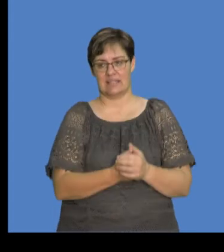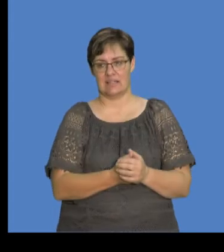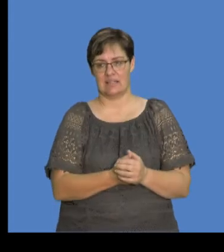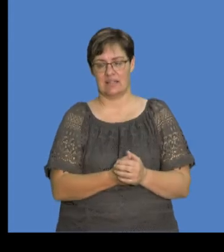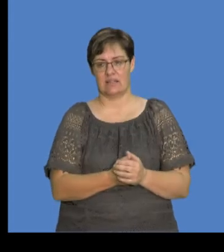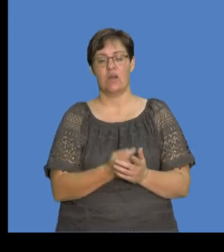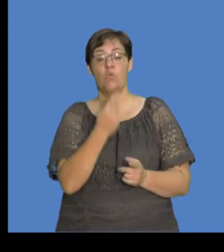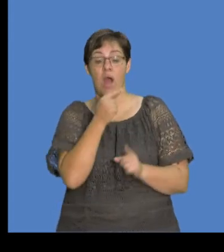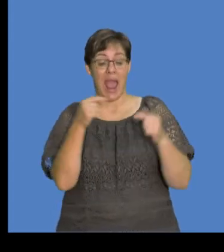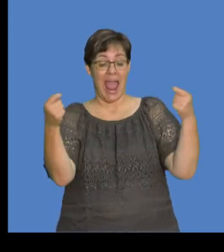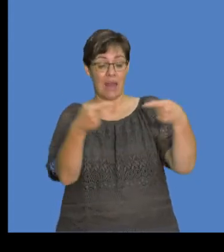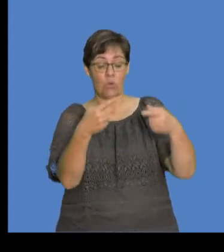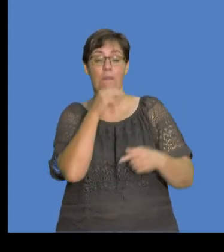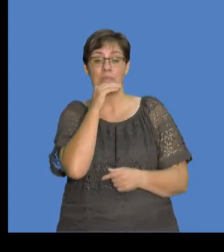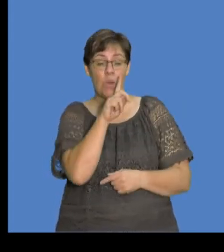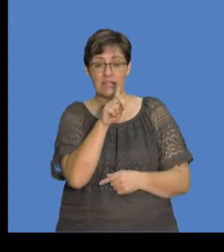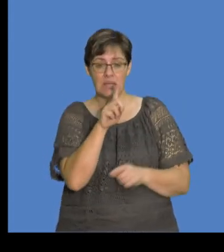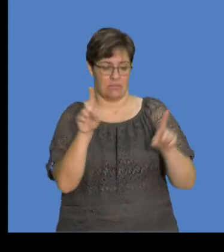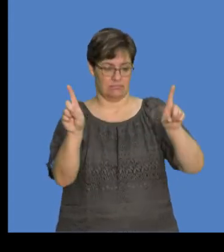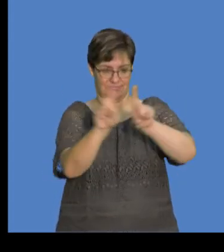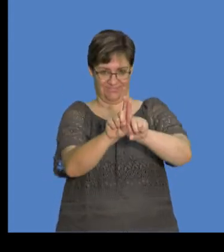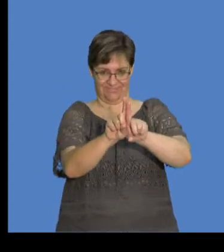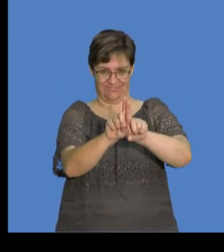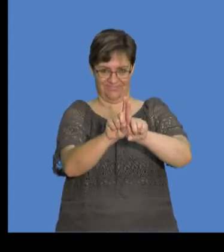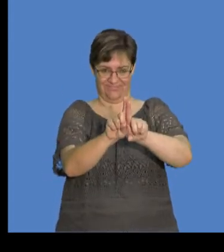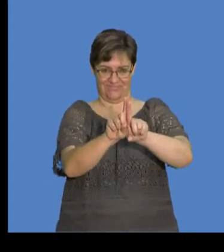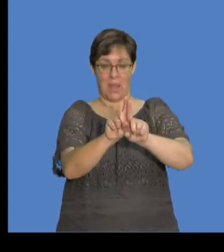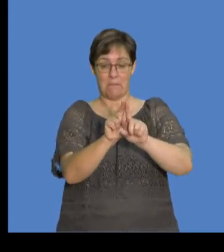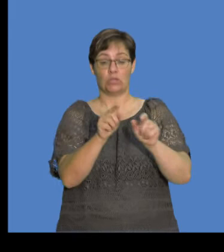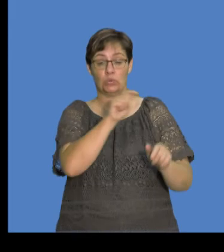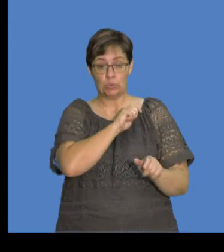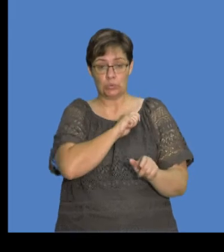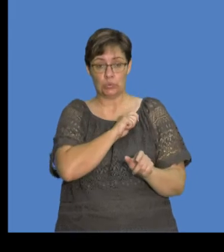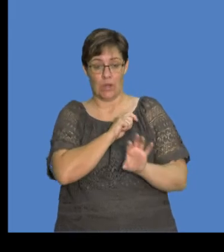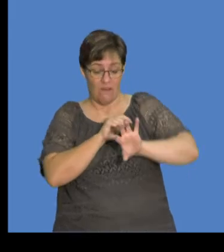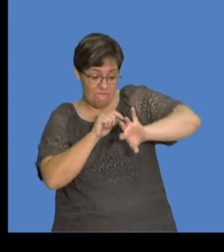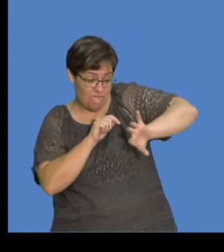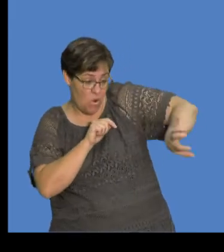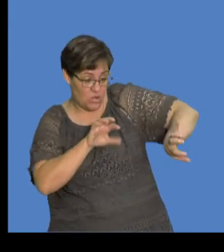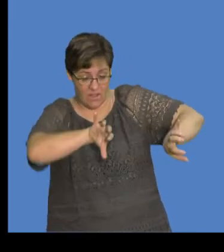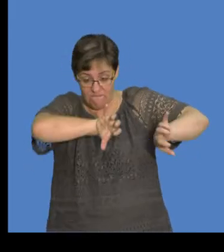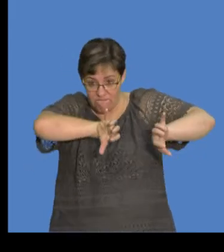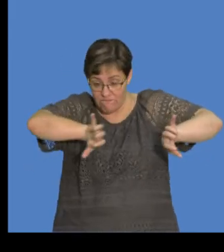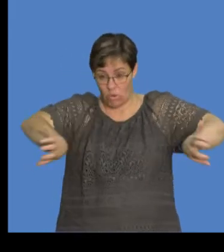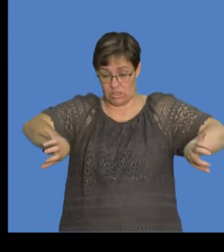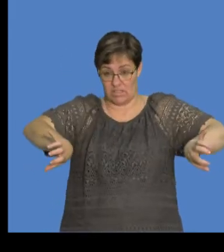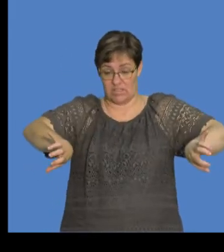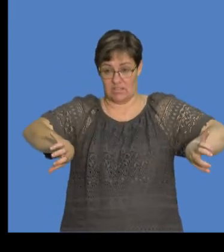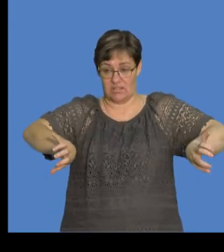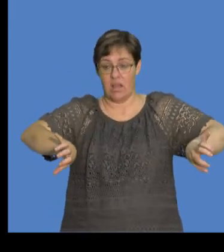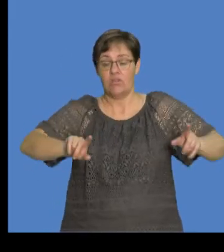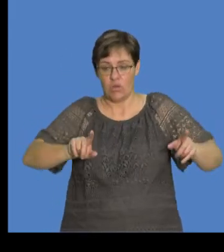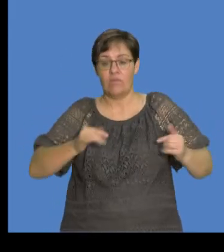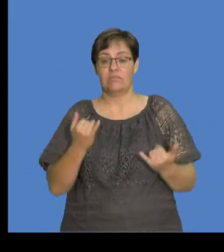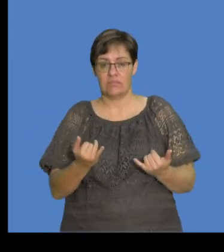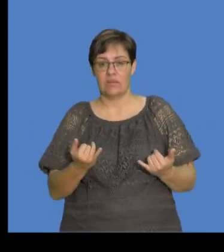make contact. So these arrows are actually saying they must put them, they must come into contact. But we know before they make